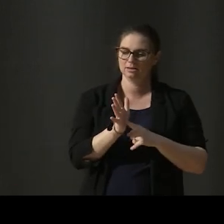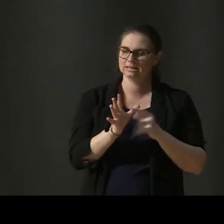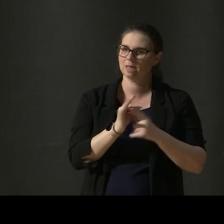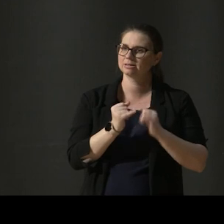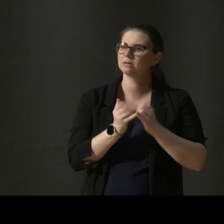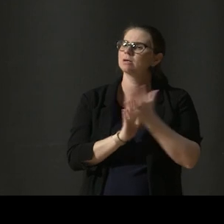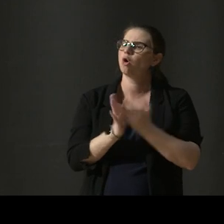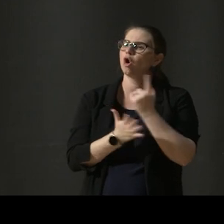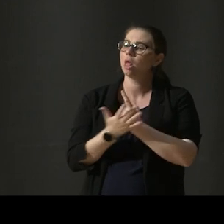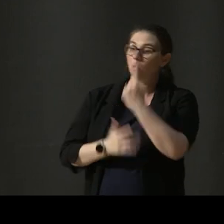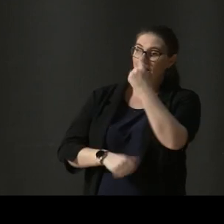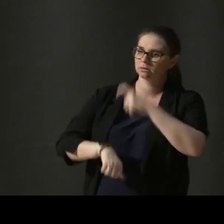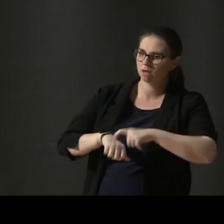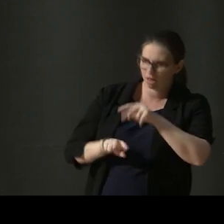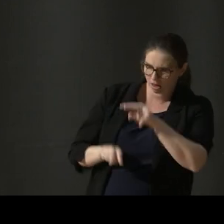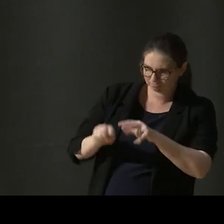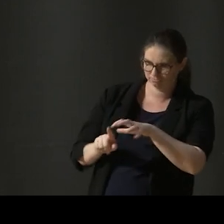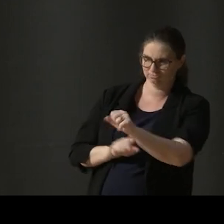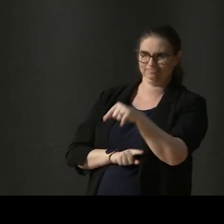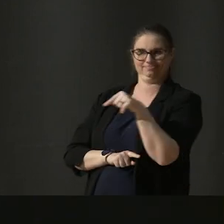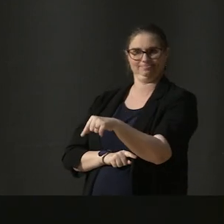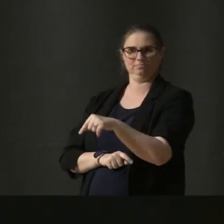of your temperature at any one point in time.